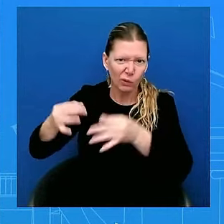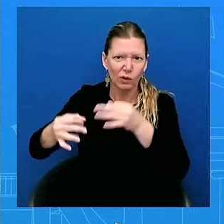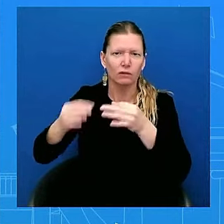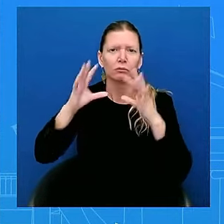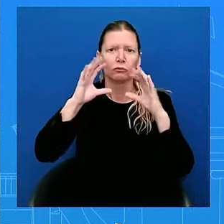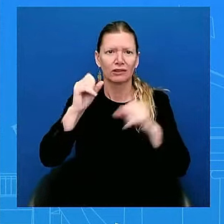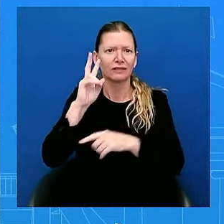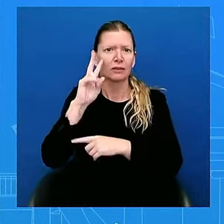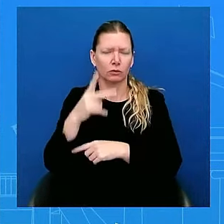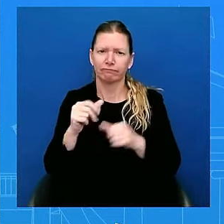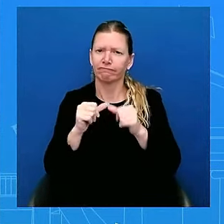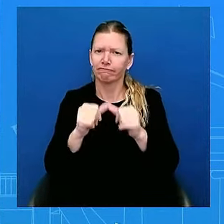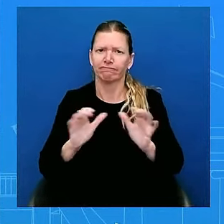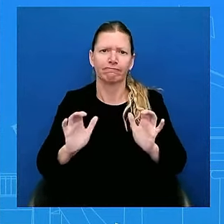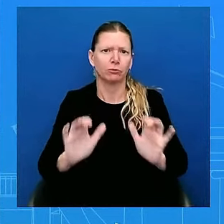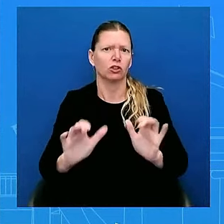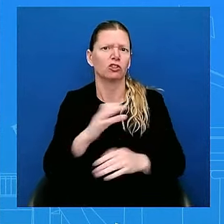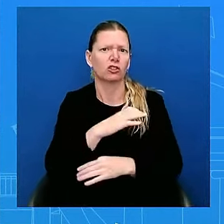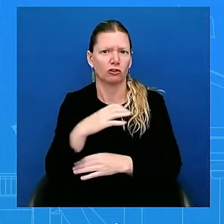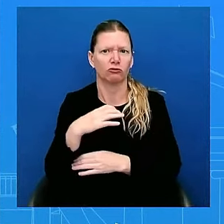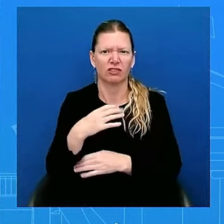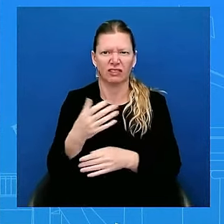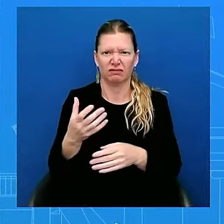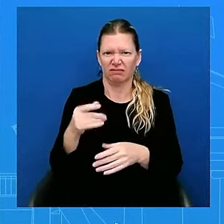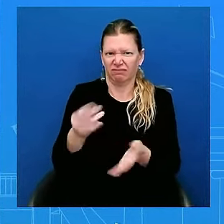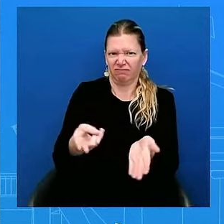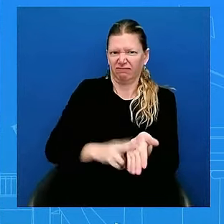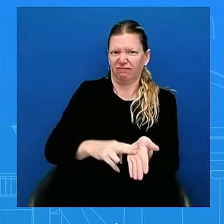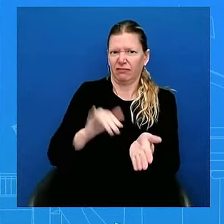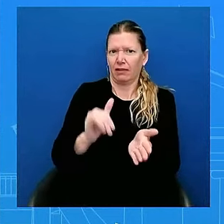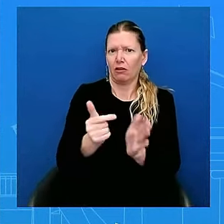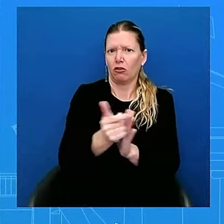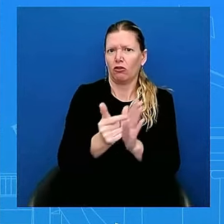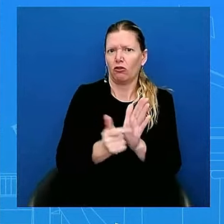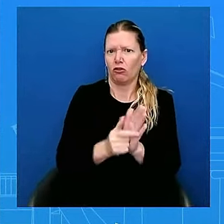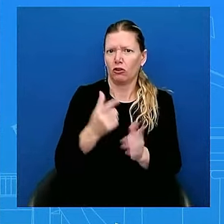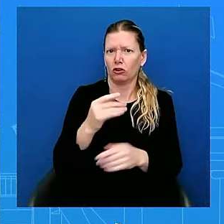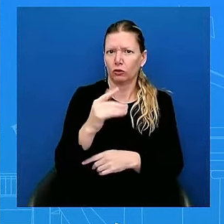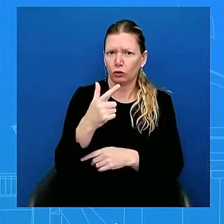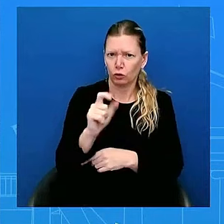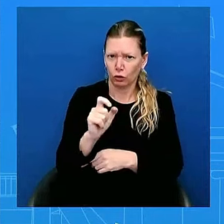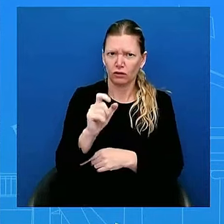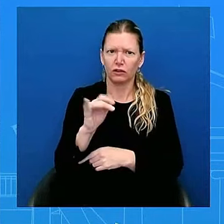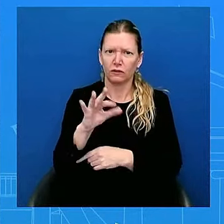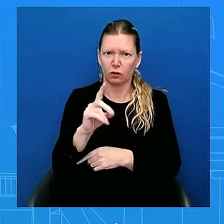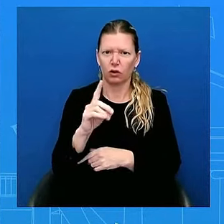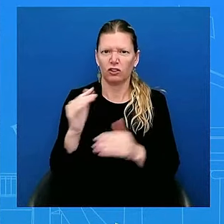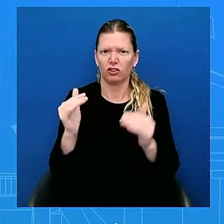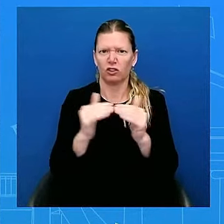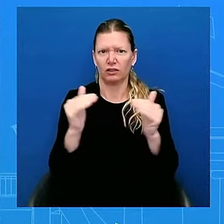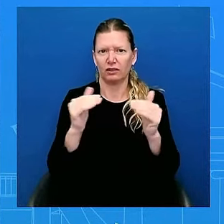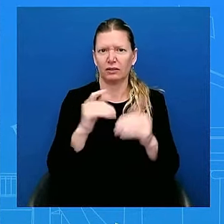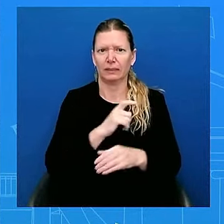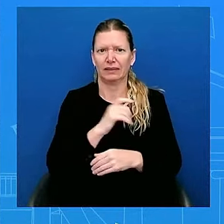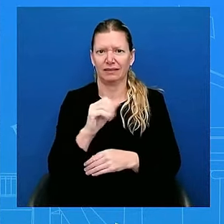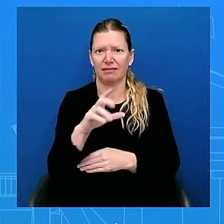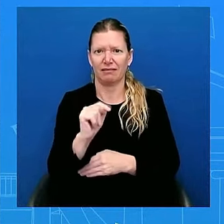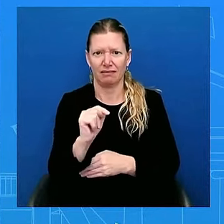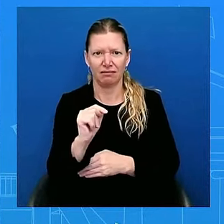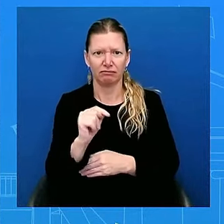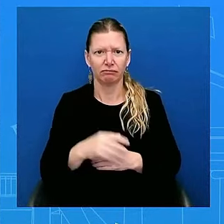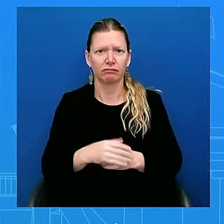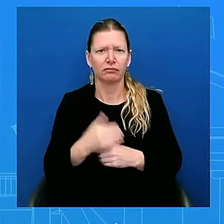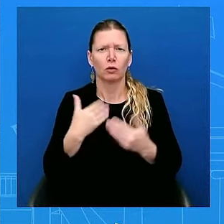I also wanted to share the President and the Vice President's deep sadness at the passing of Congresswoman Sheila Jackson Lee.